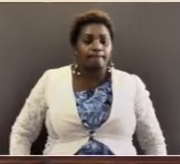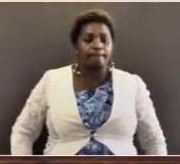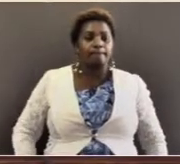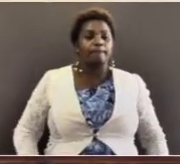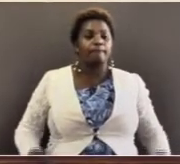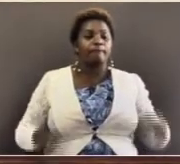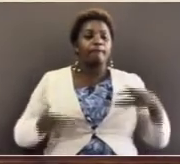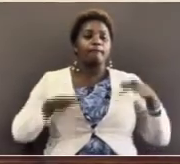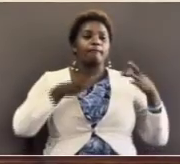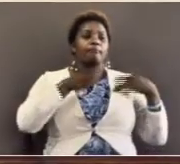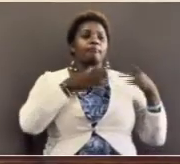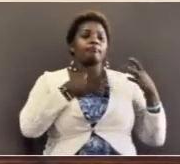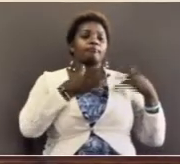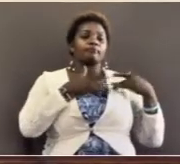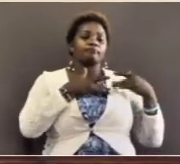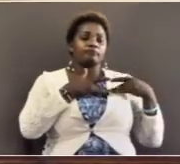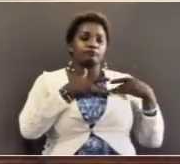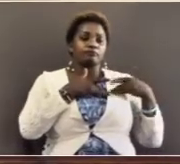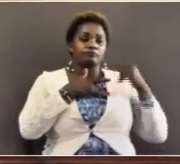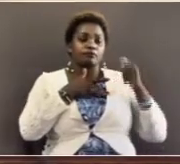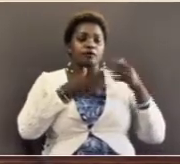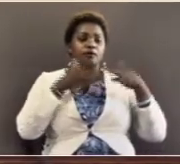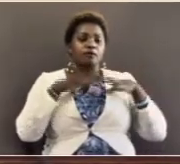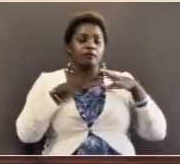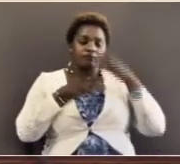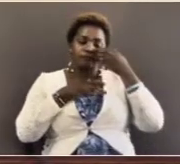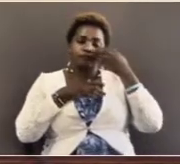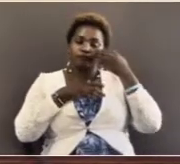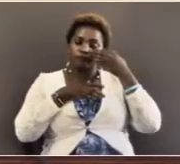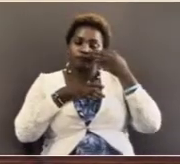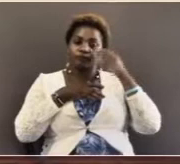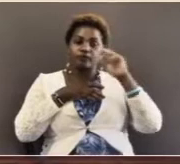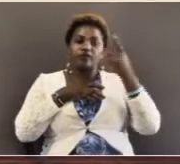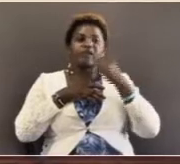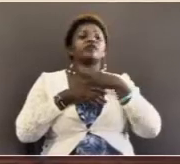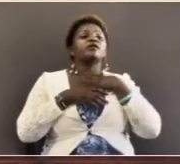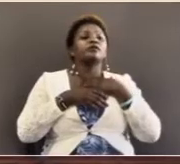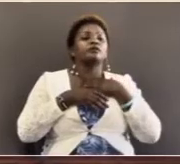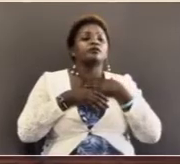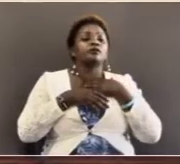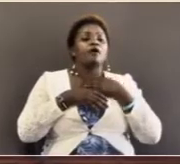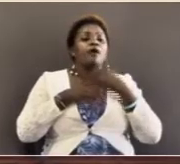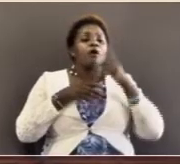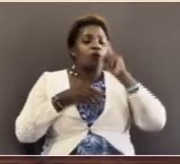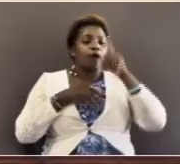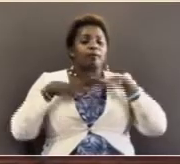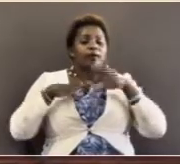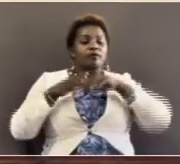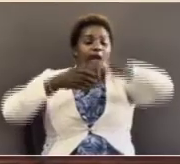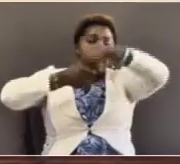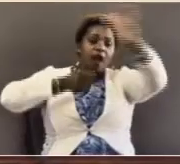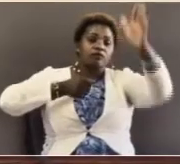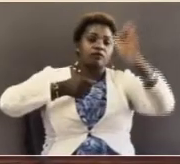I consider these people, first of all, they needed someone to talk to